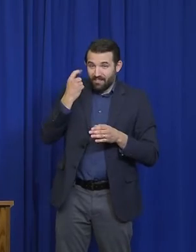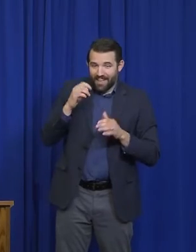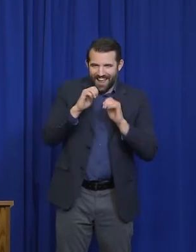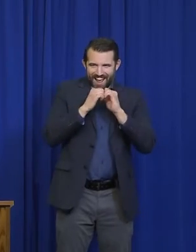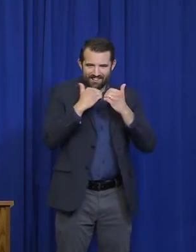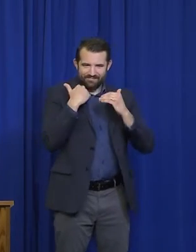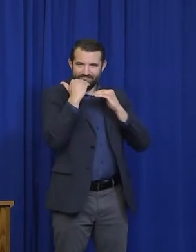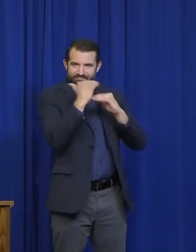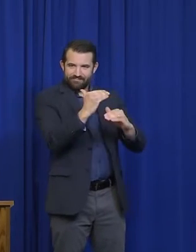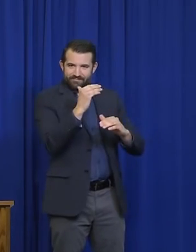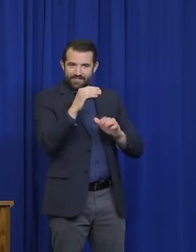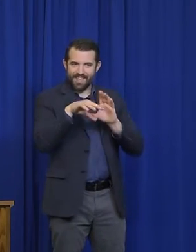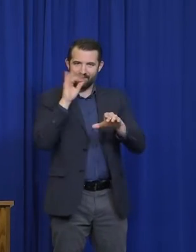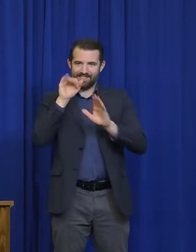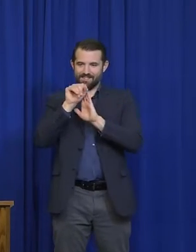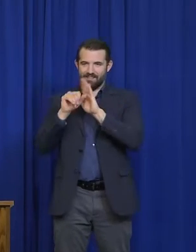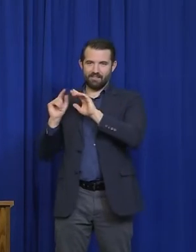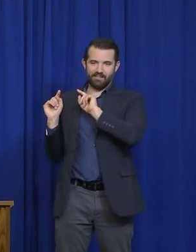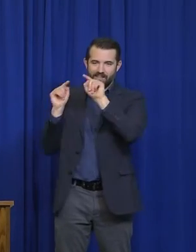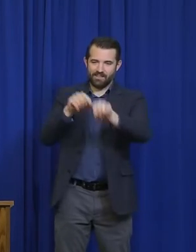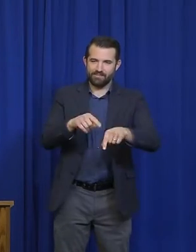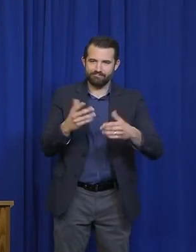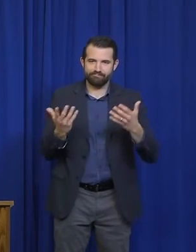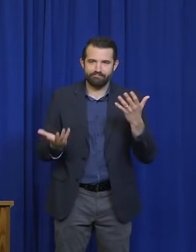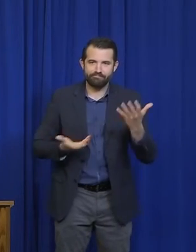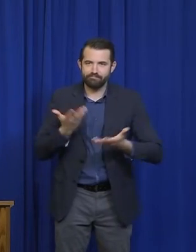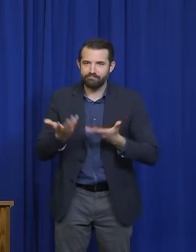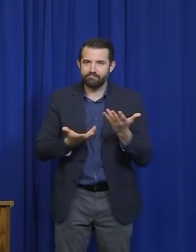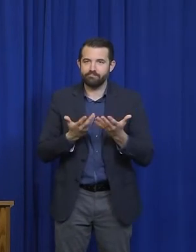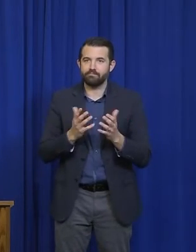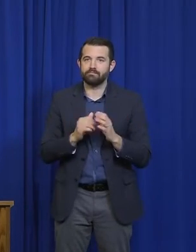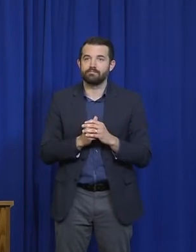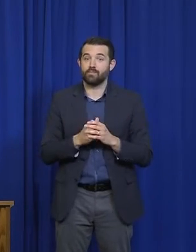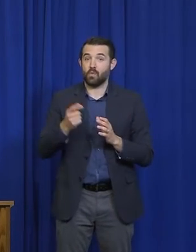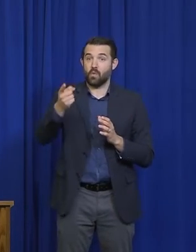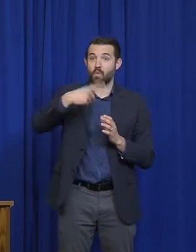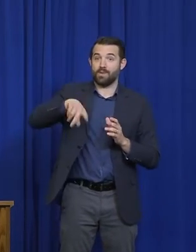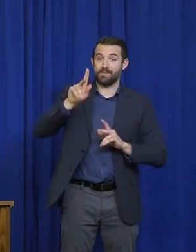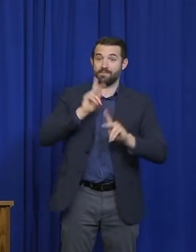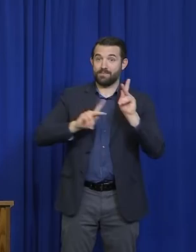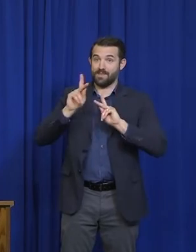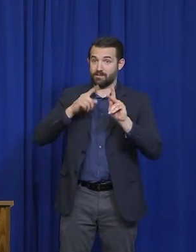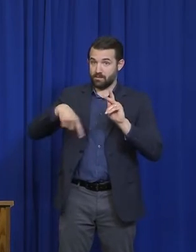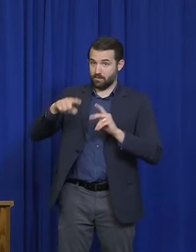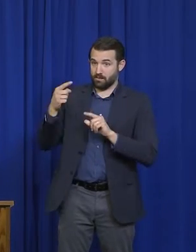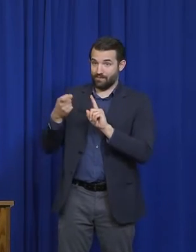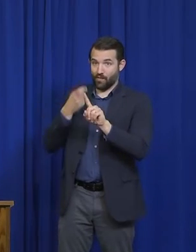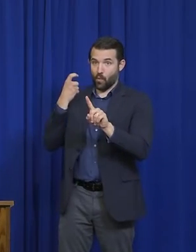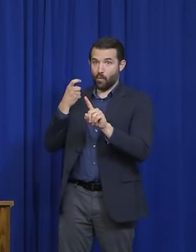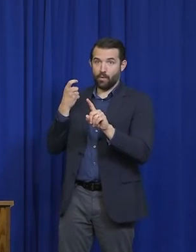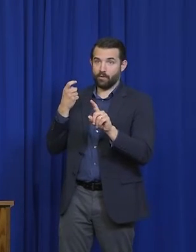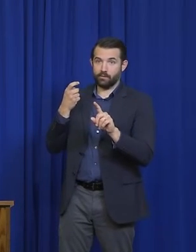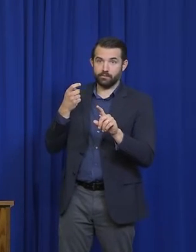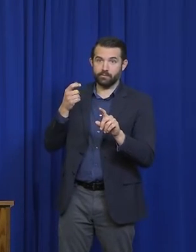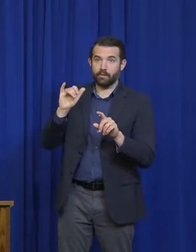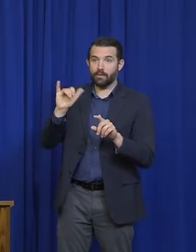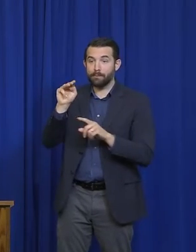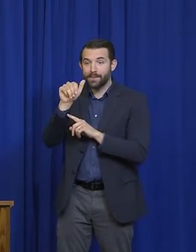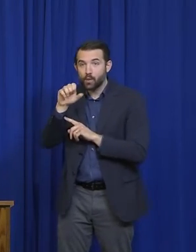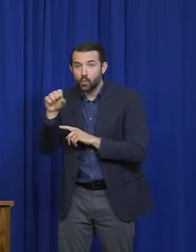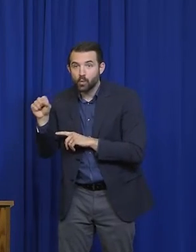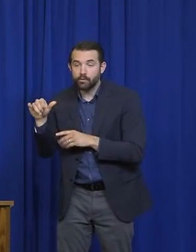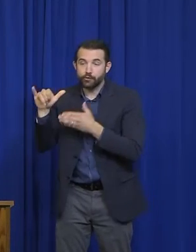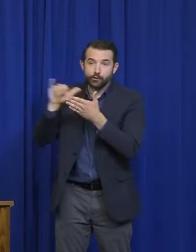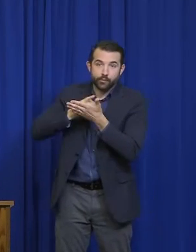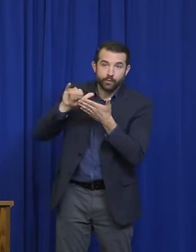travel into Maine that we've all heard about, especially coming from those areas that are now at least a high incidence of COVID-19.